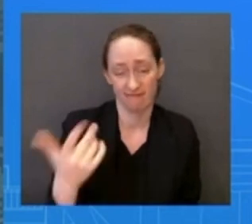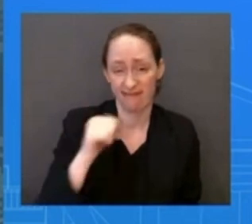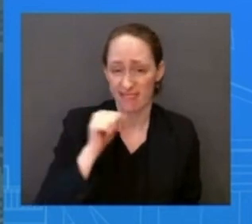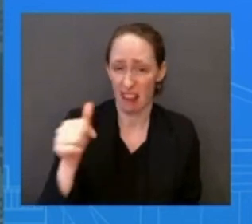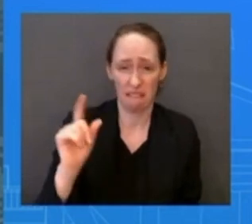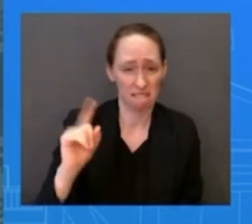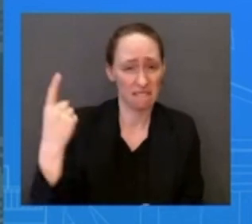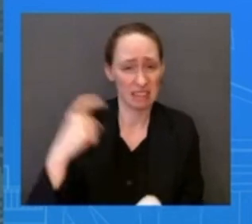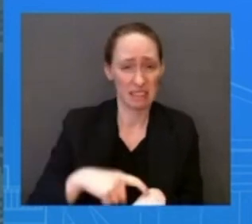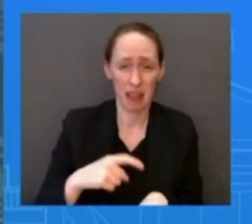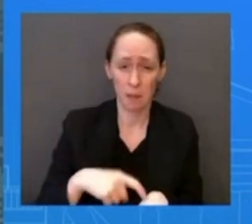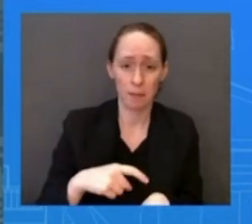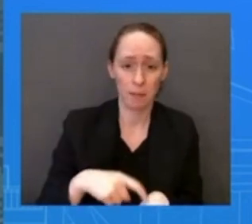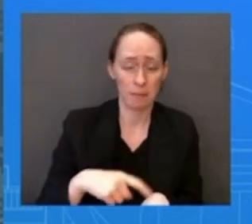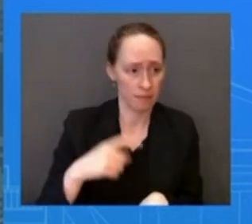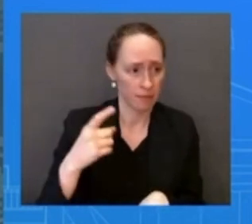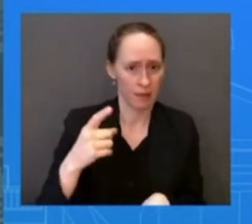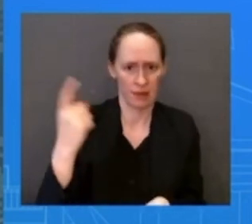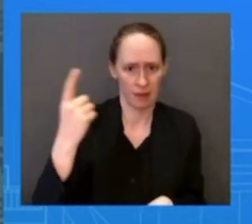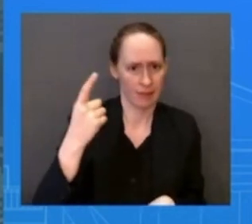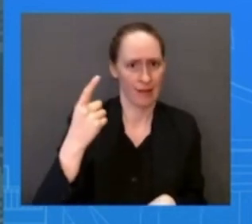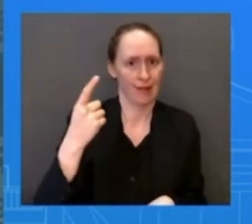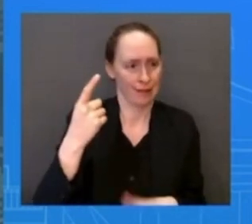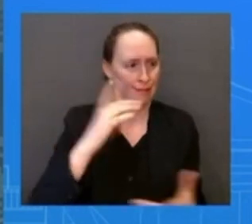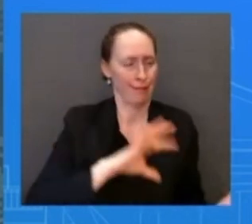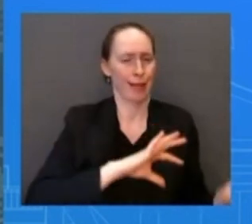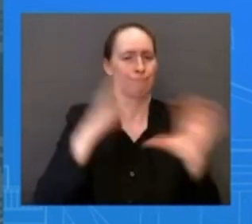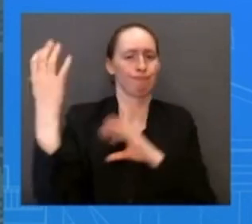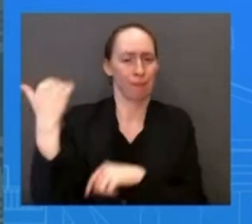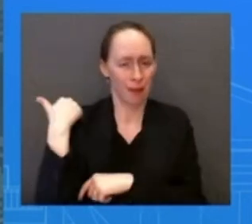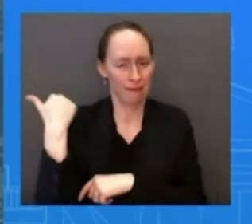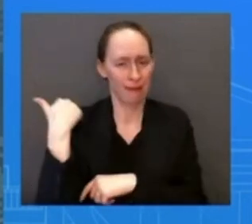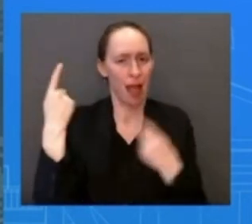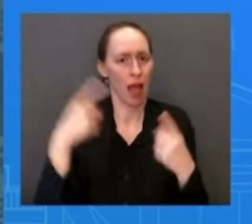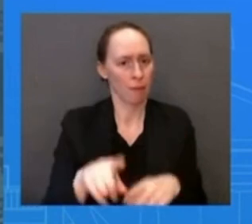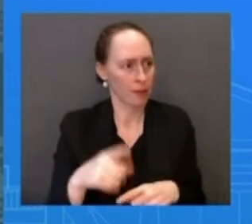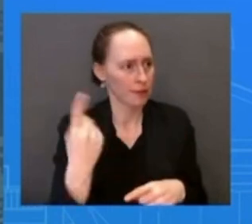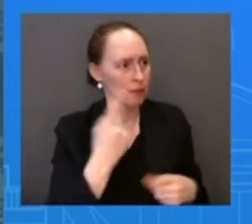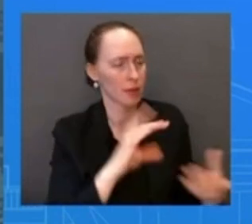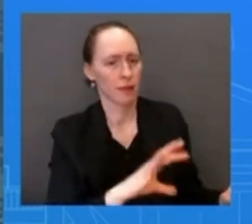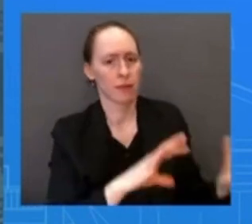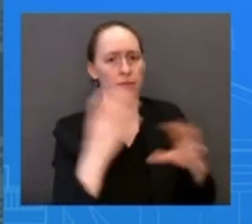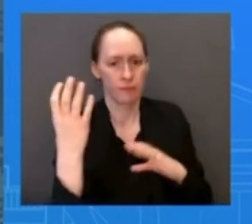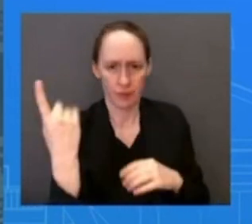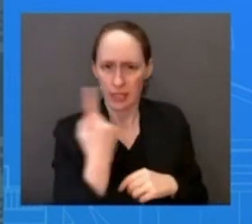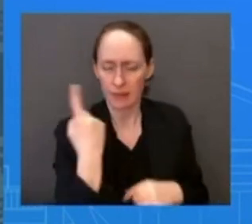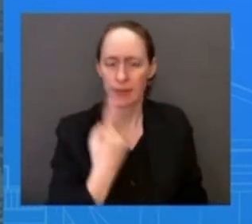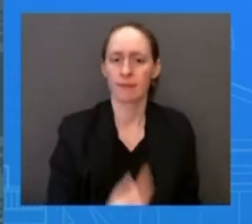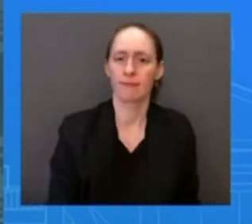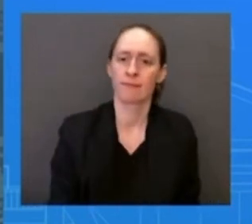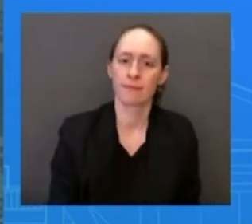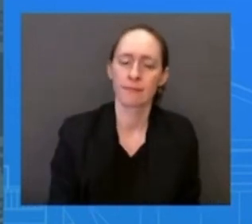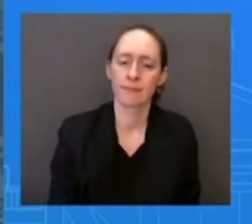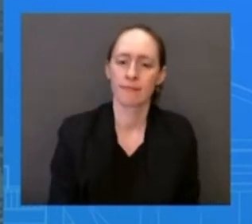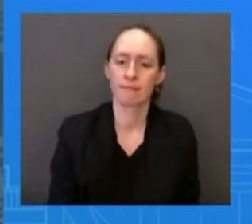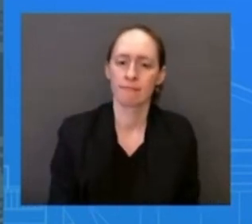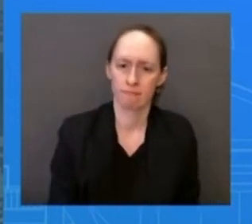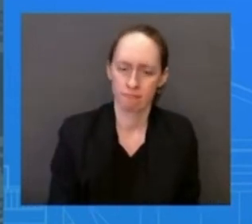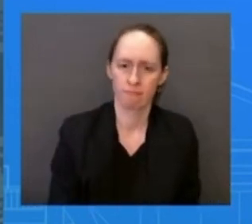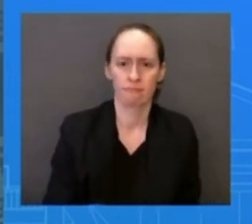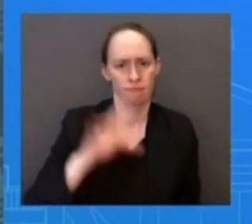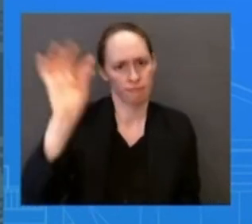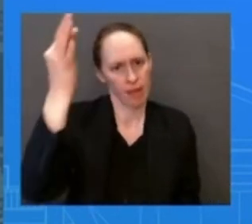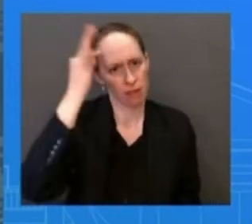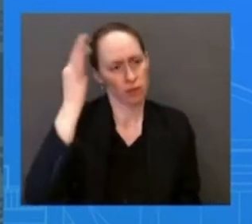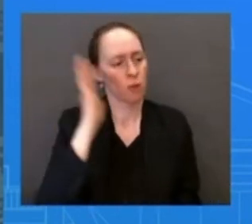event, you've heard the president say that over and over. And he has actually kept to his word over the last two years. And so that's